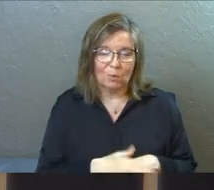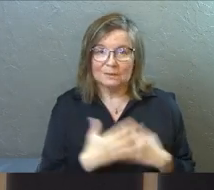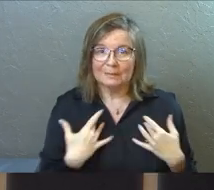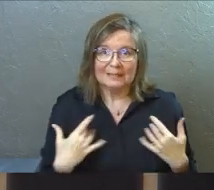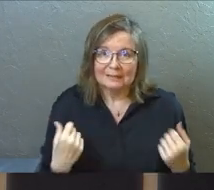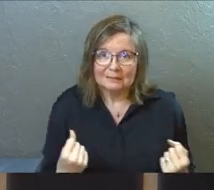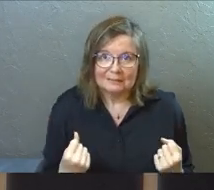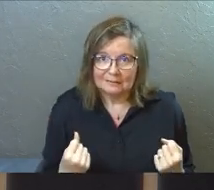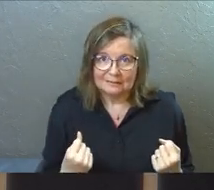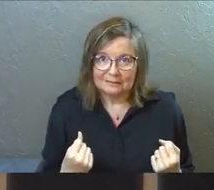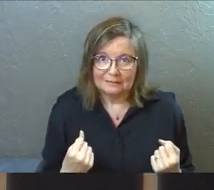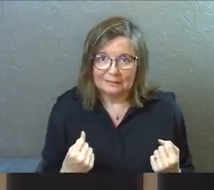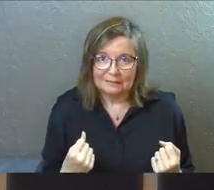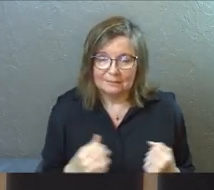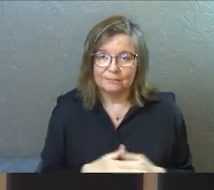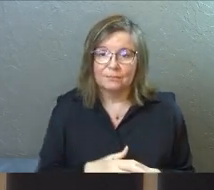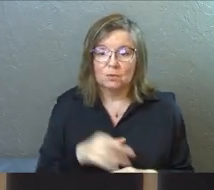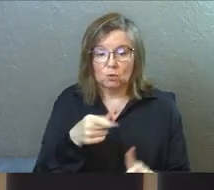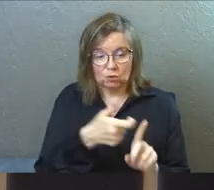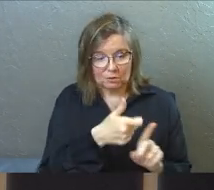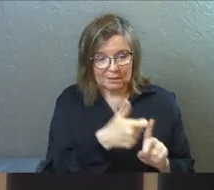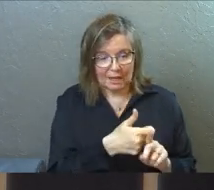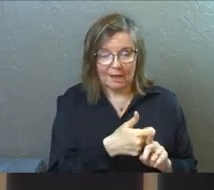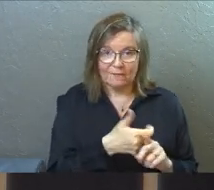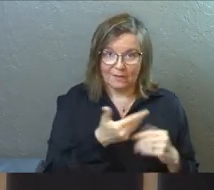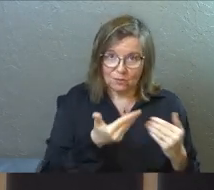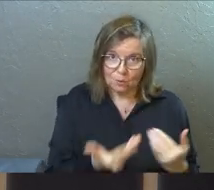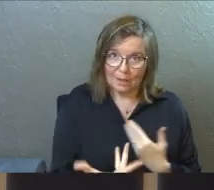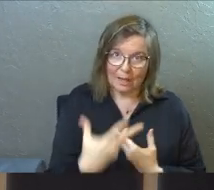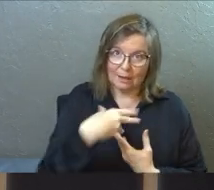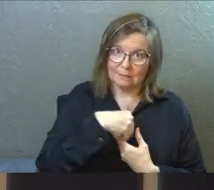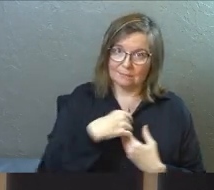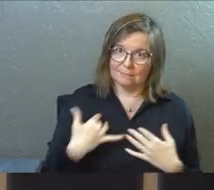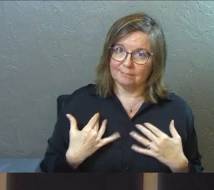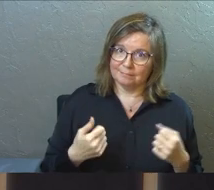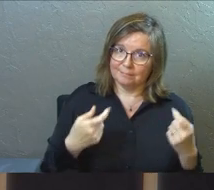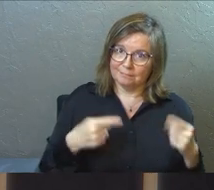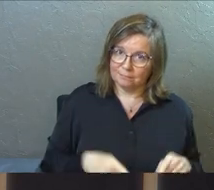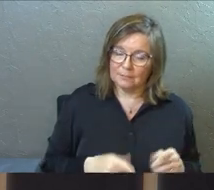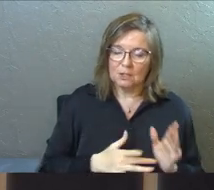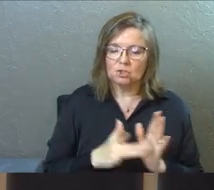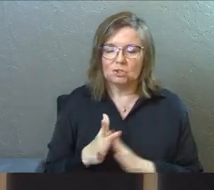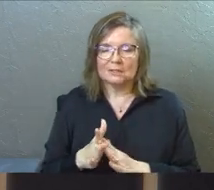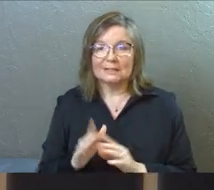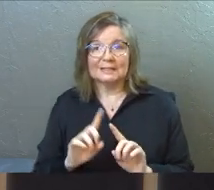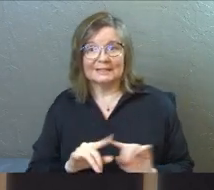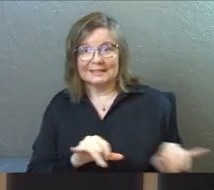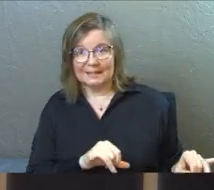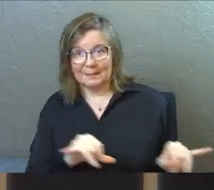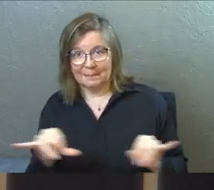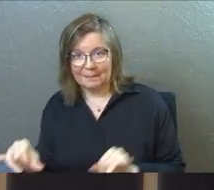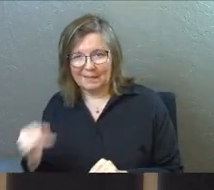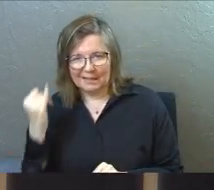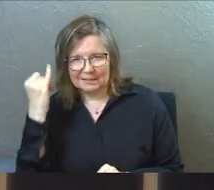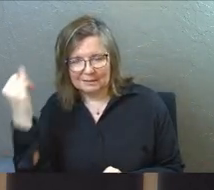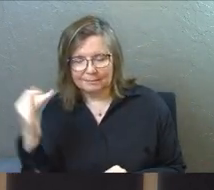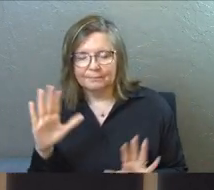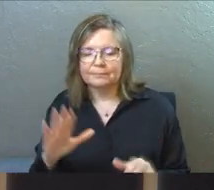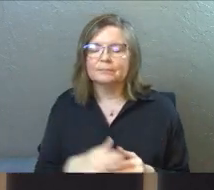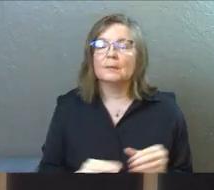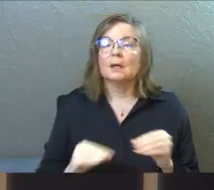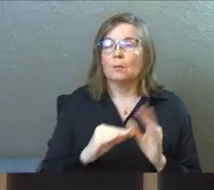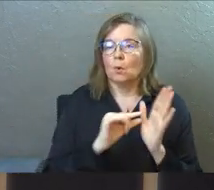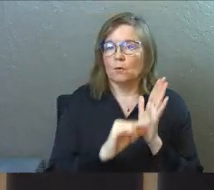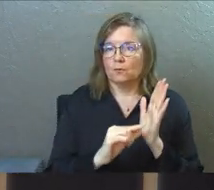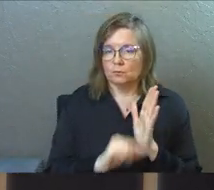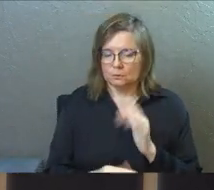be healed. You've got to let the healing in. And Jesus is no different. Okay. Here's some more